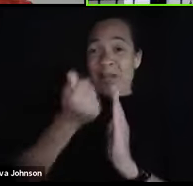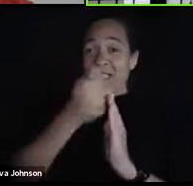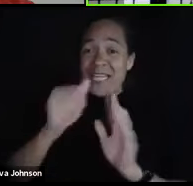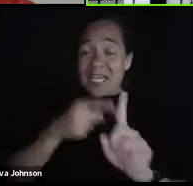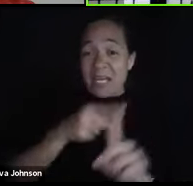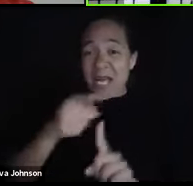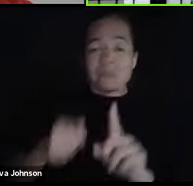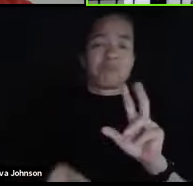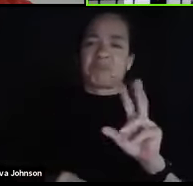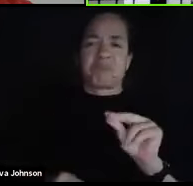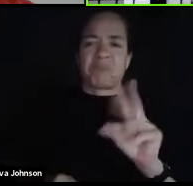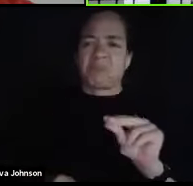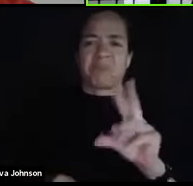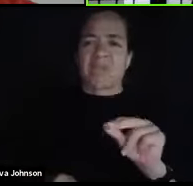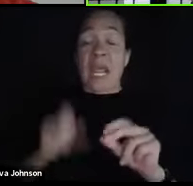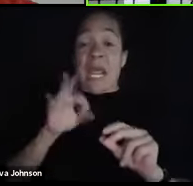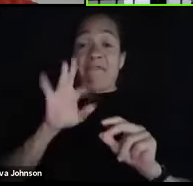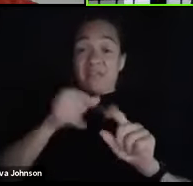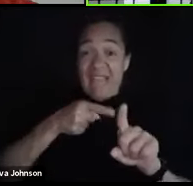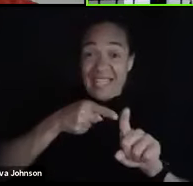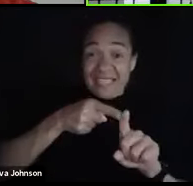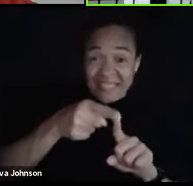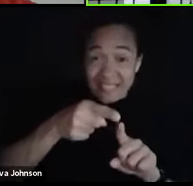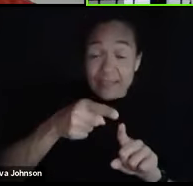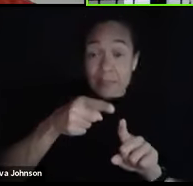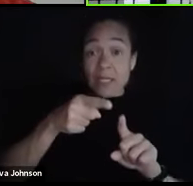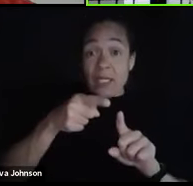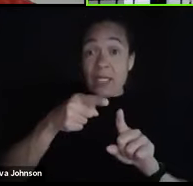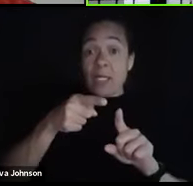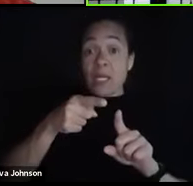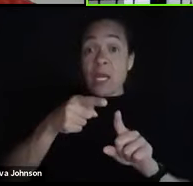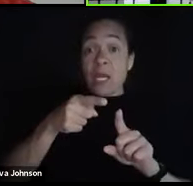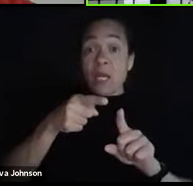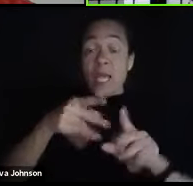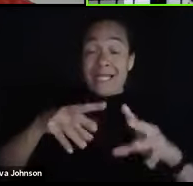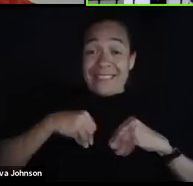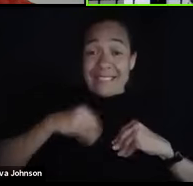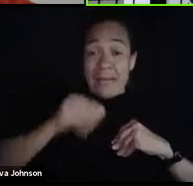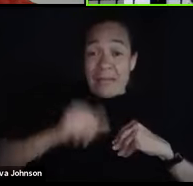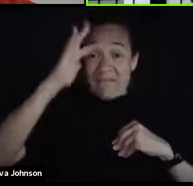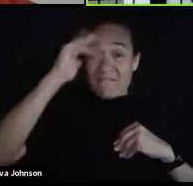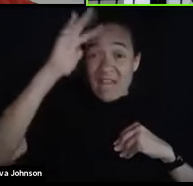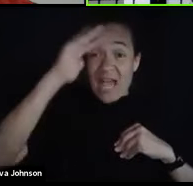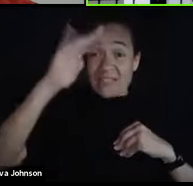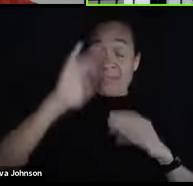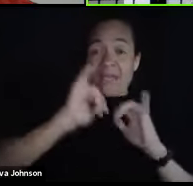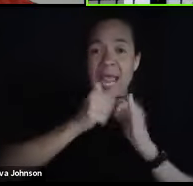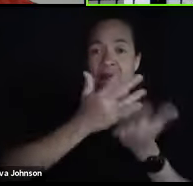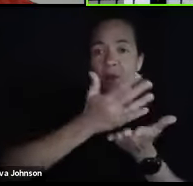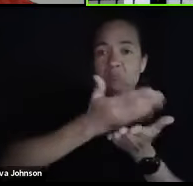holds that idea or holds that philosophy will find itself dying off.